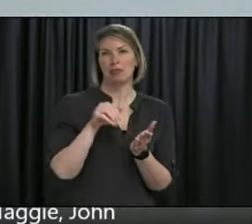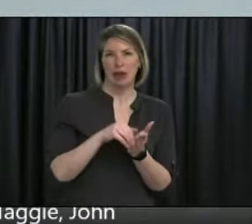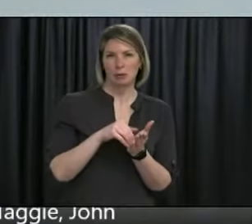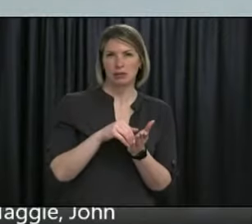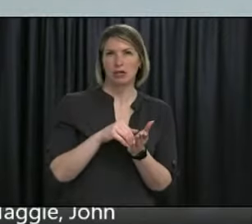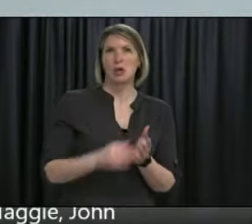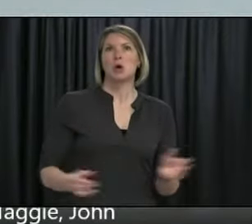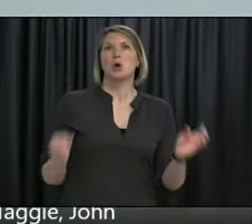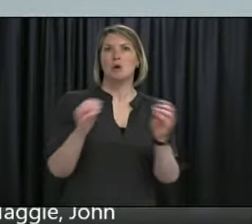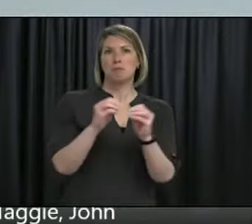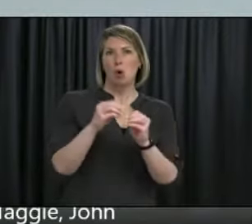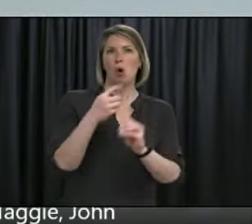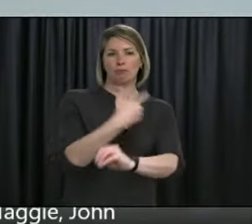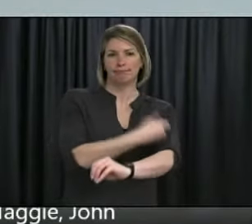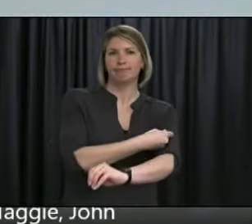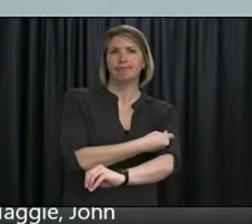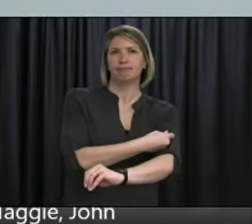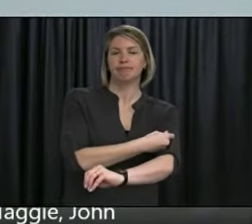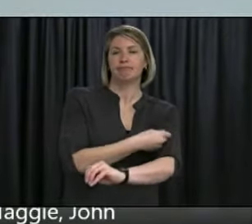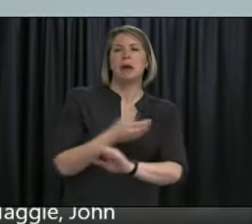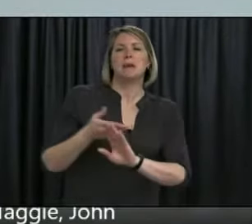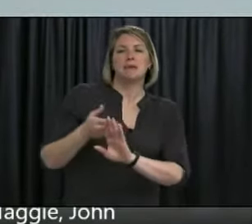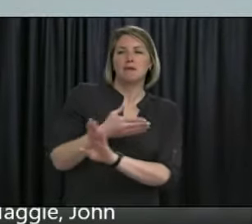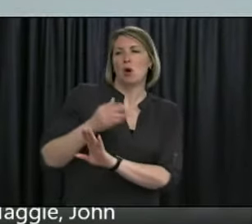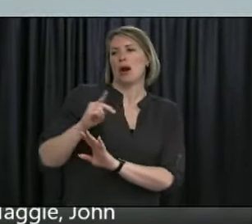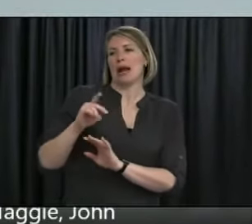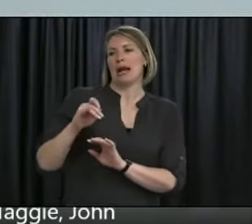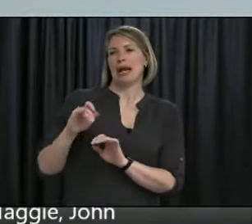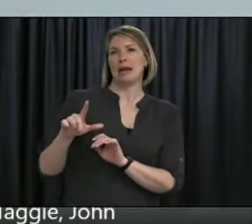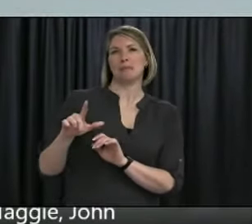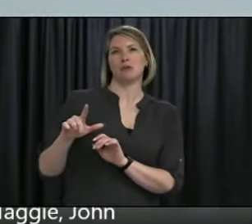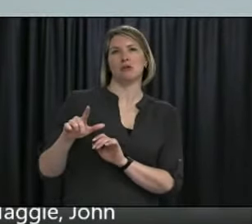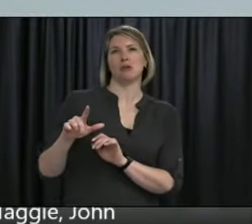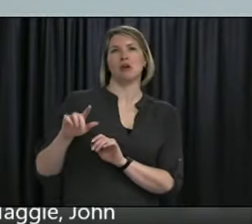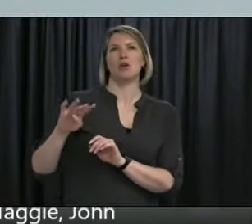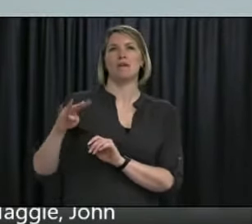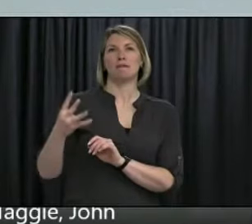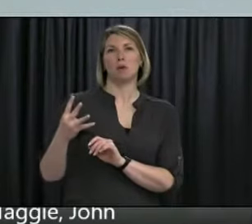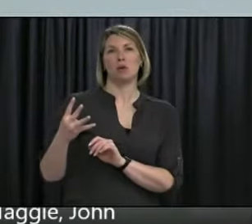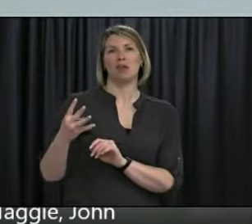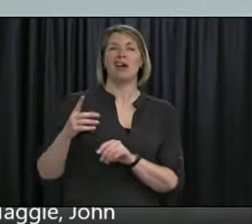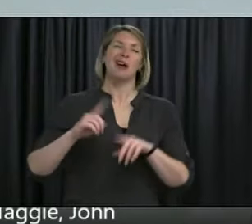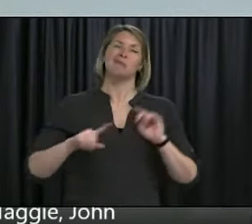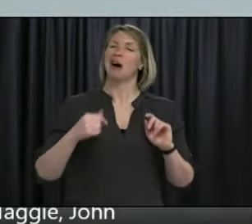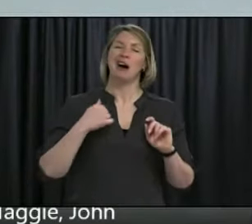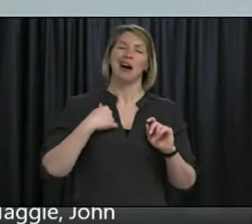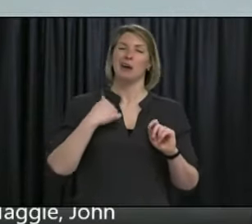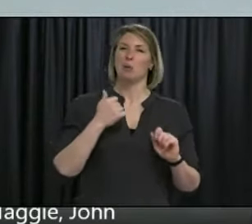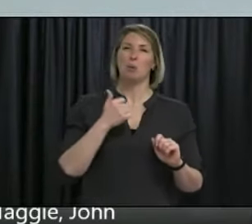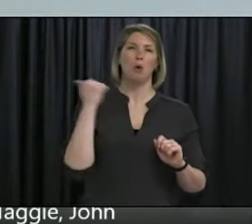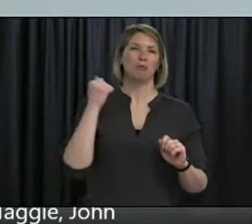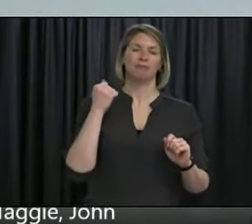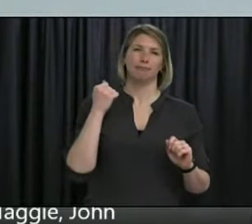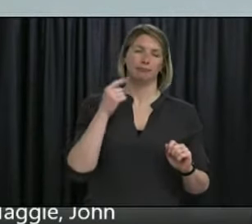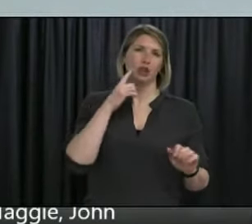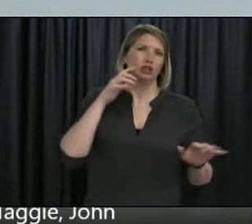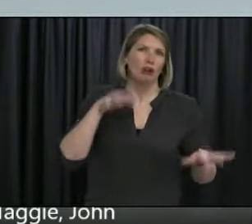four. So I'm hoping it will be 80,000, but I won't be surprised if it was 79 and, uh, change.